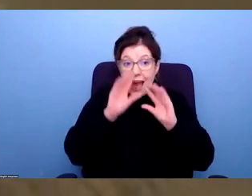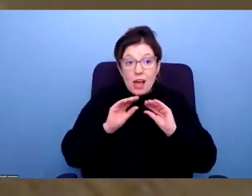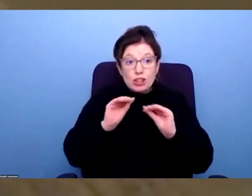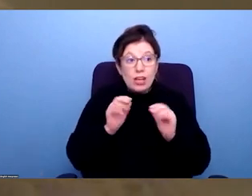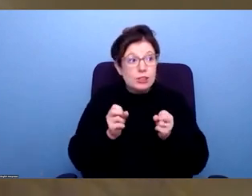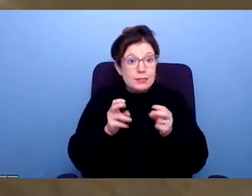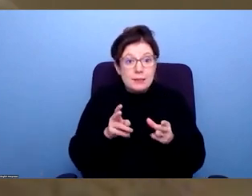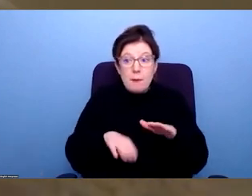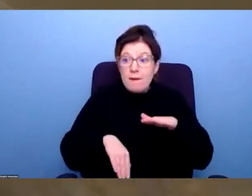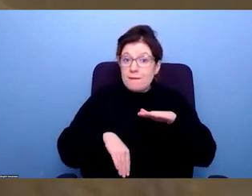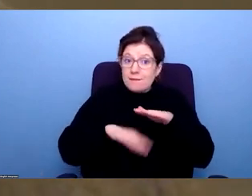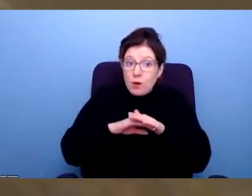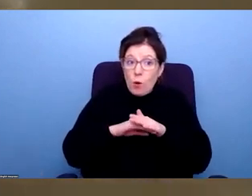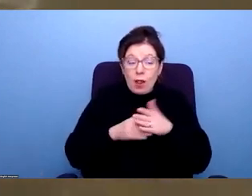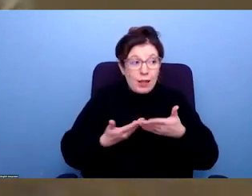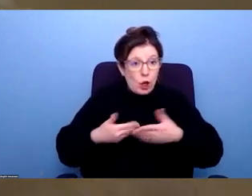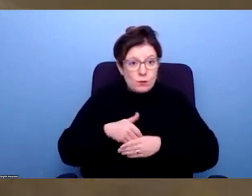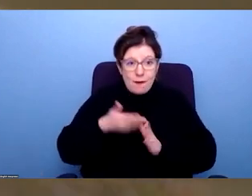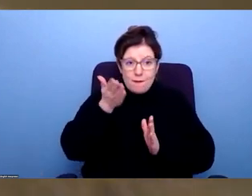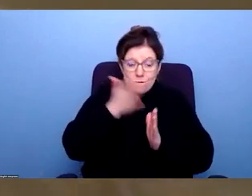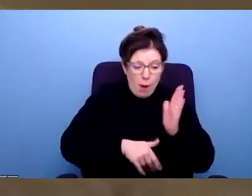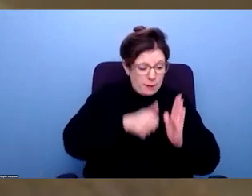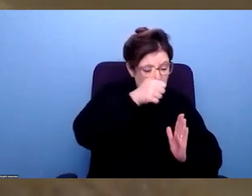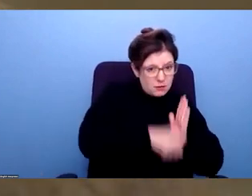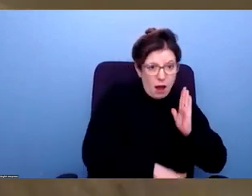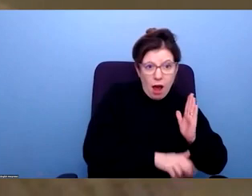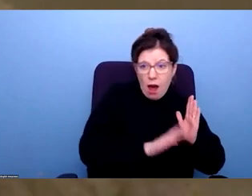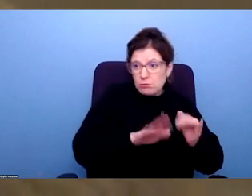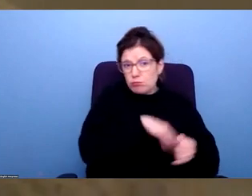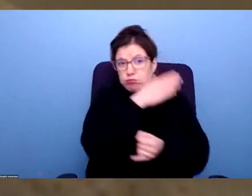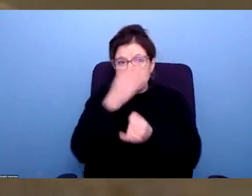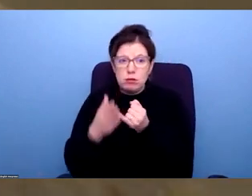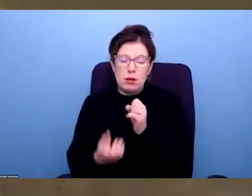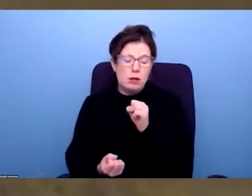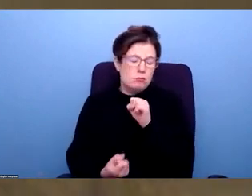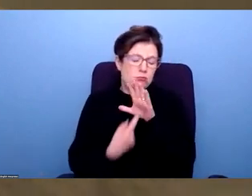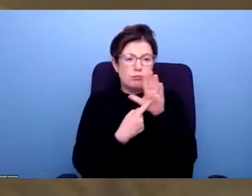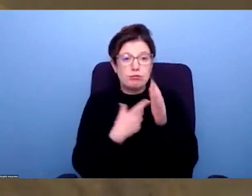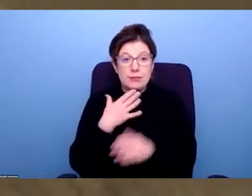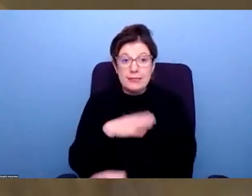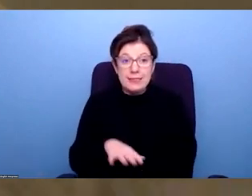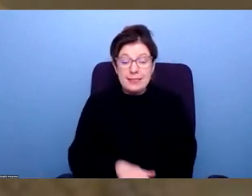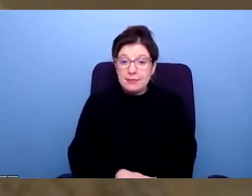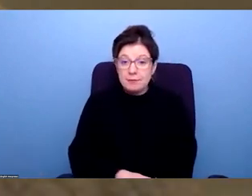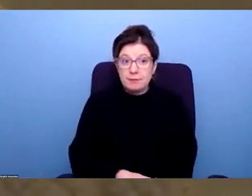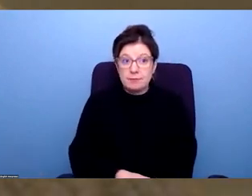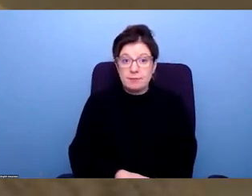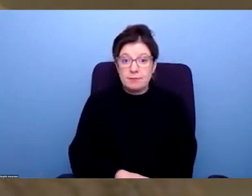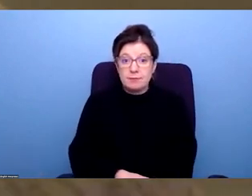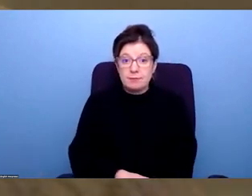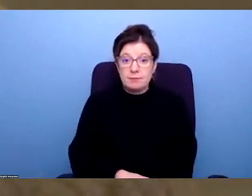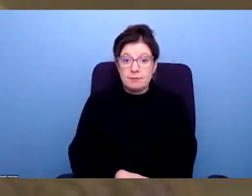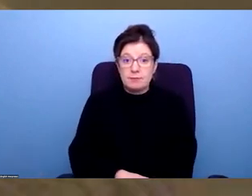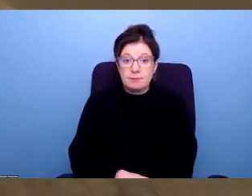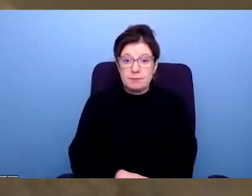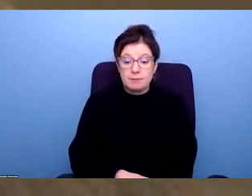system from the very beginning to all the way through the education sectors is really important. And just this